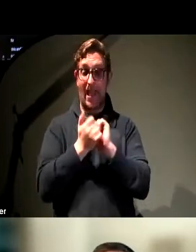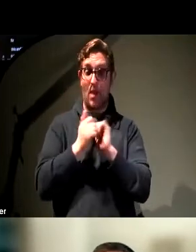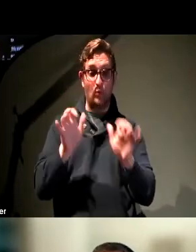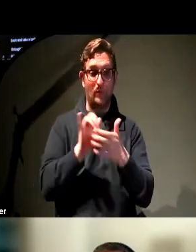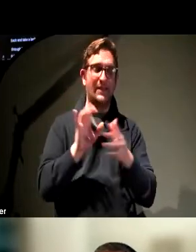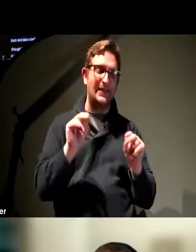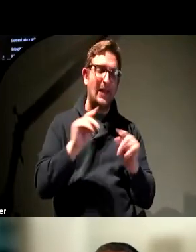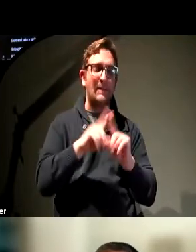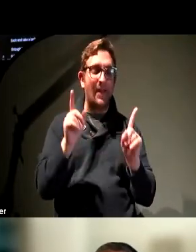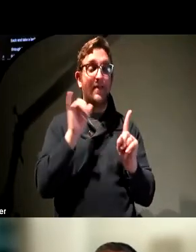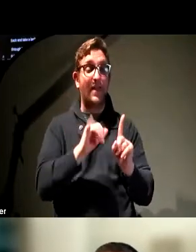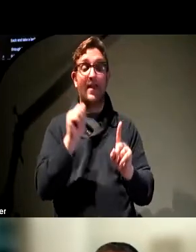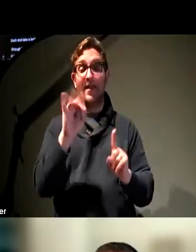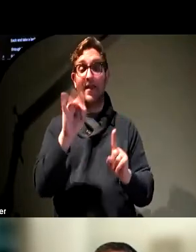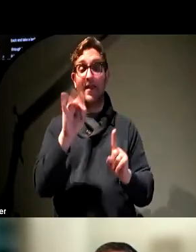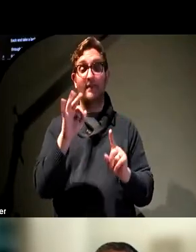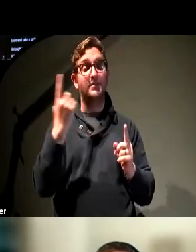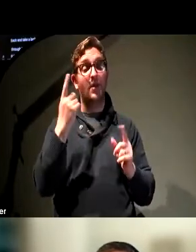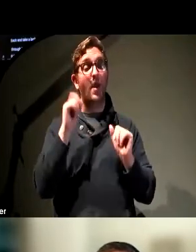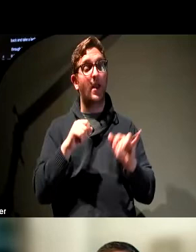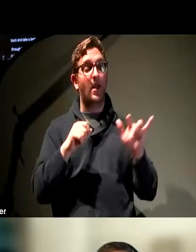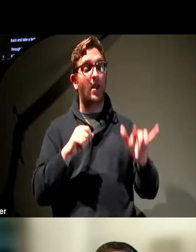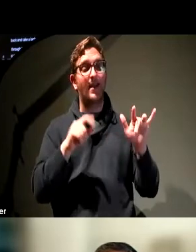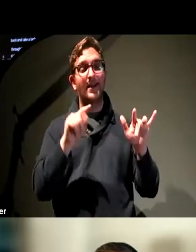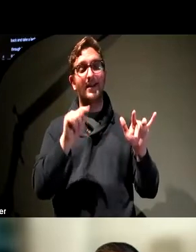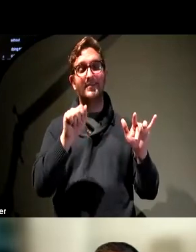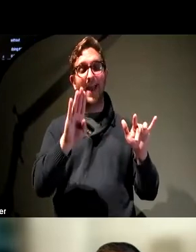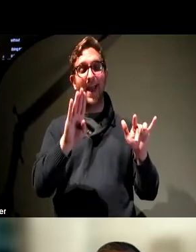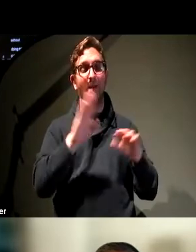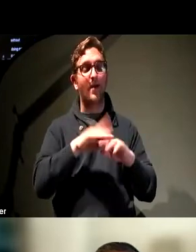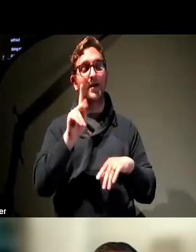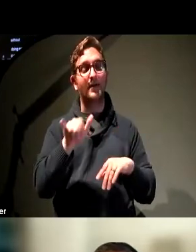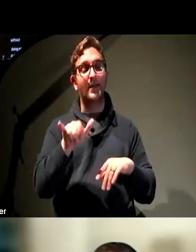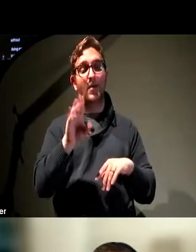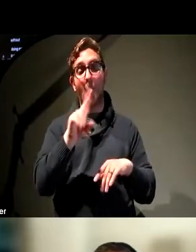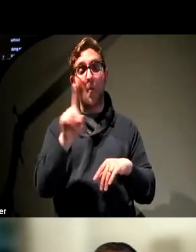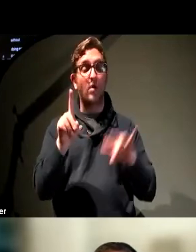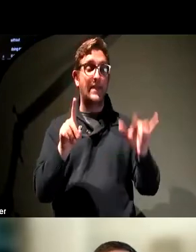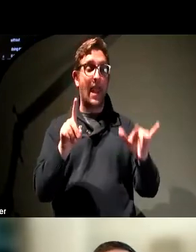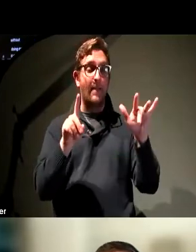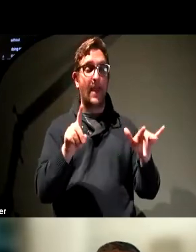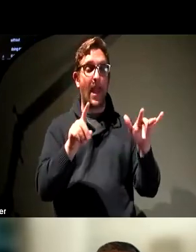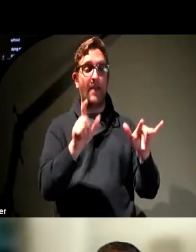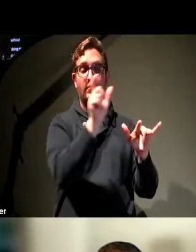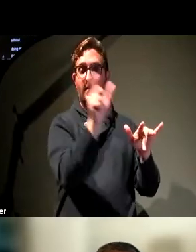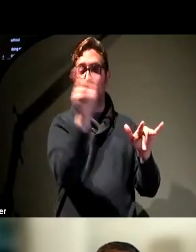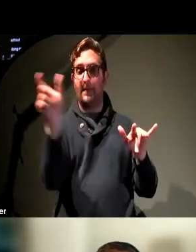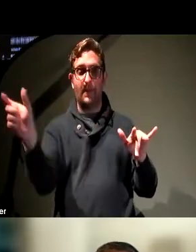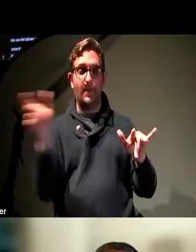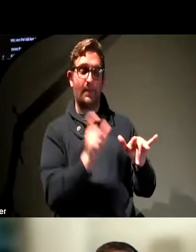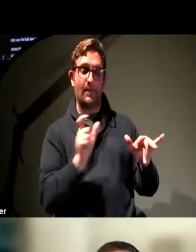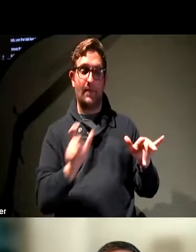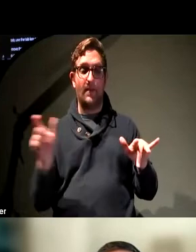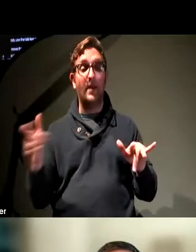someone can use the tab key on the keyboard to move through all of the things that you would normally interact with using a